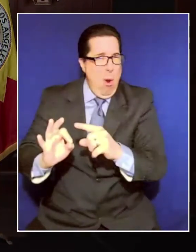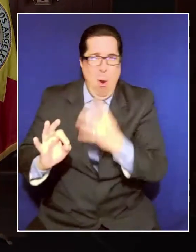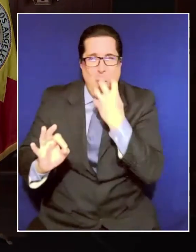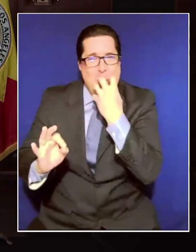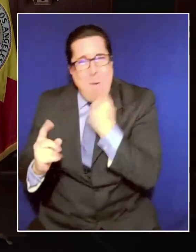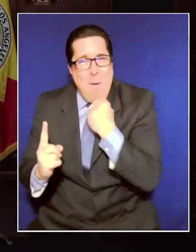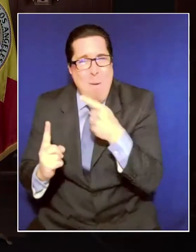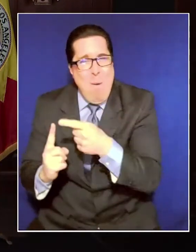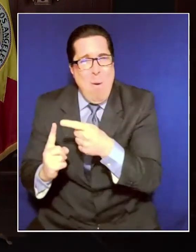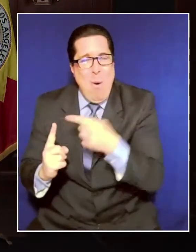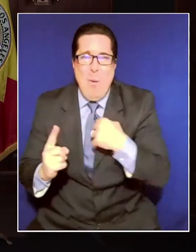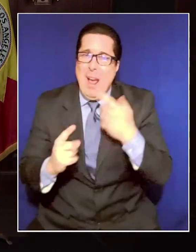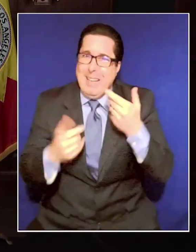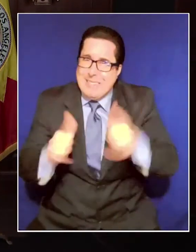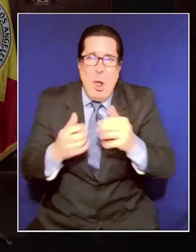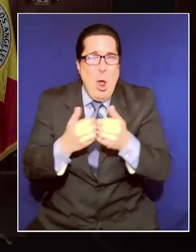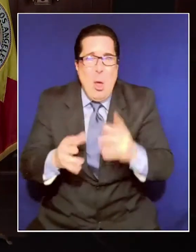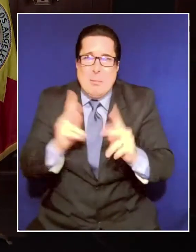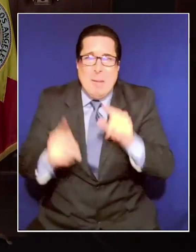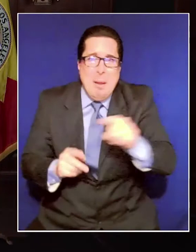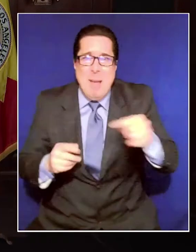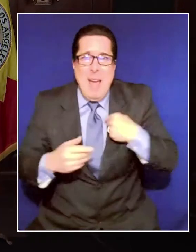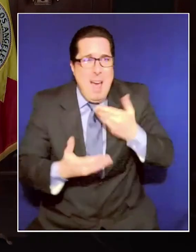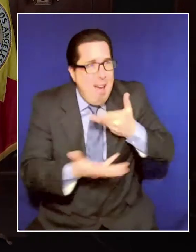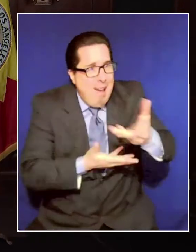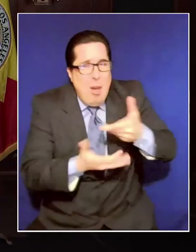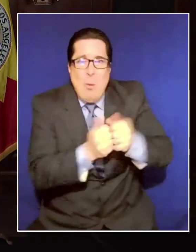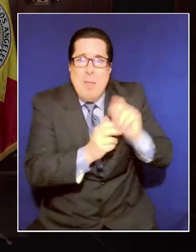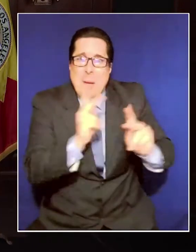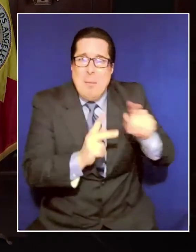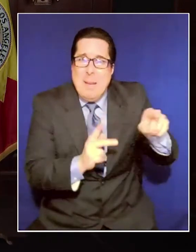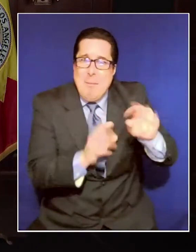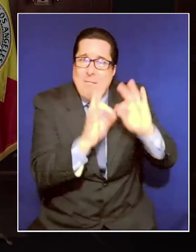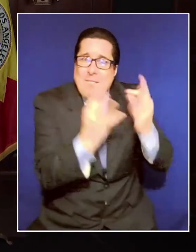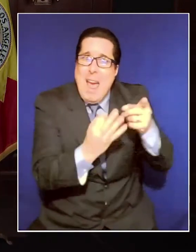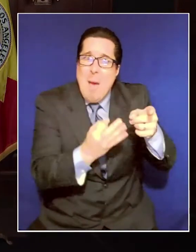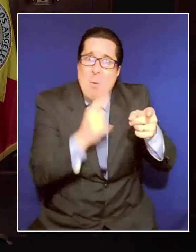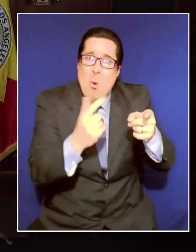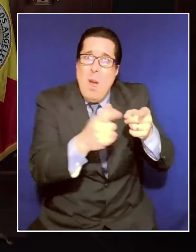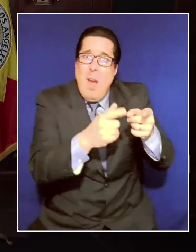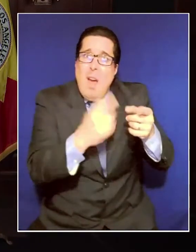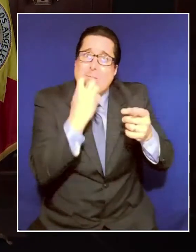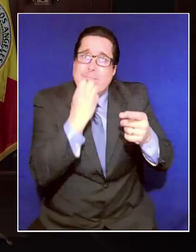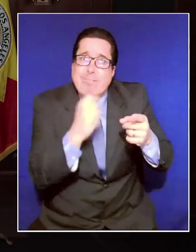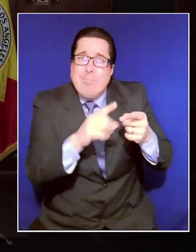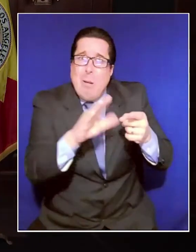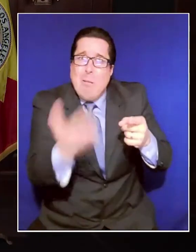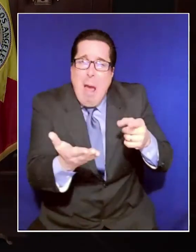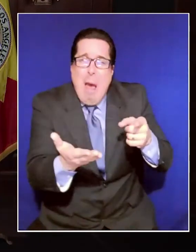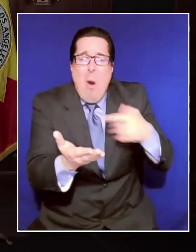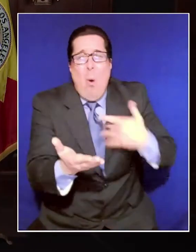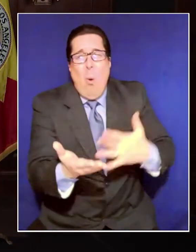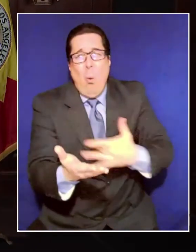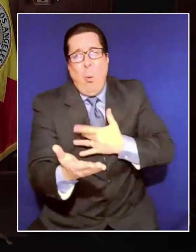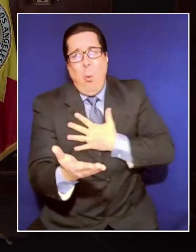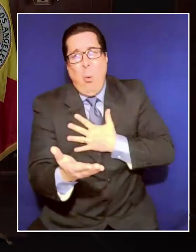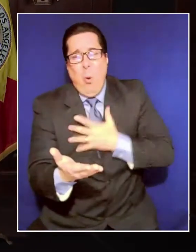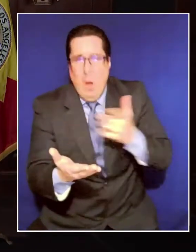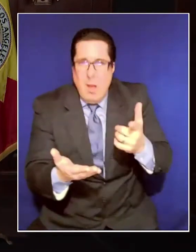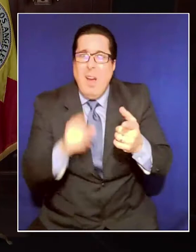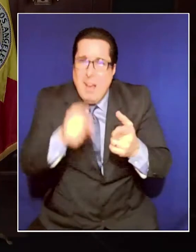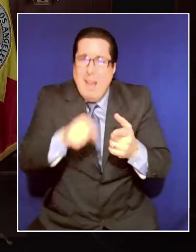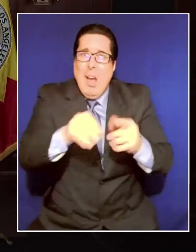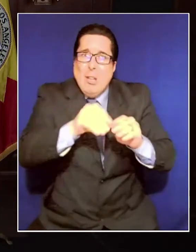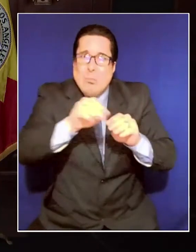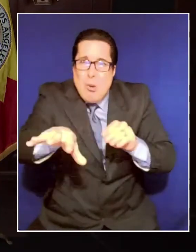I have every week with families of the fallen. Variants continue to spread, complicating our recovery and